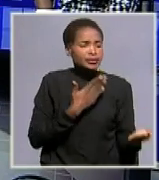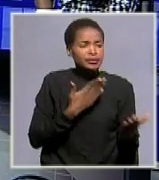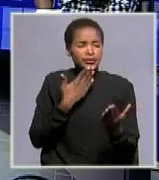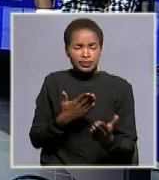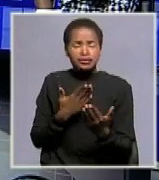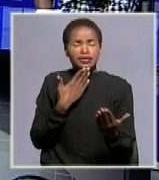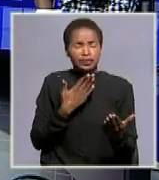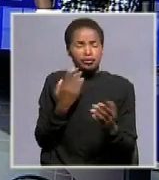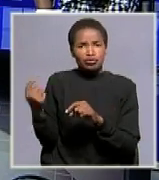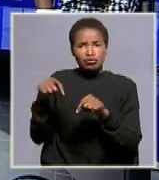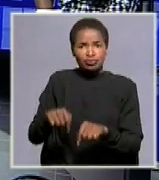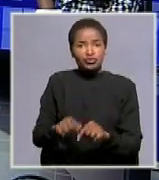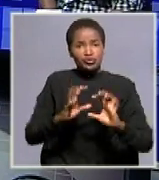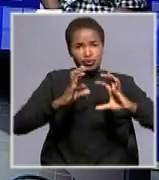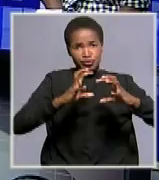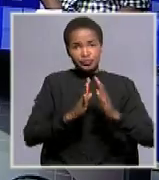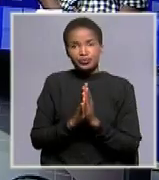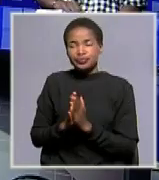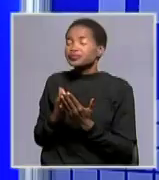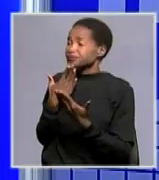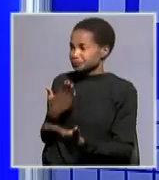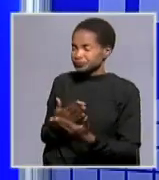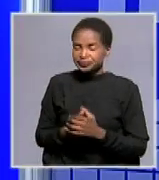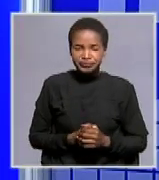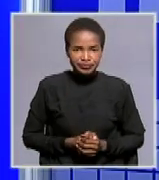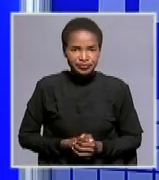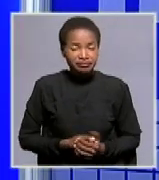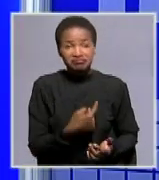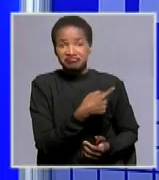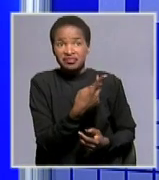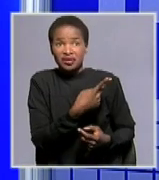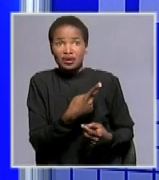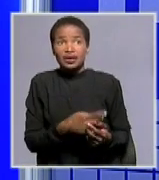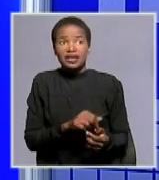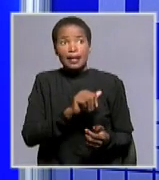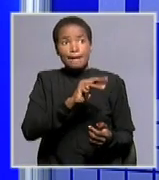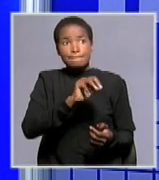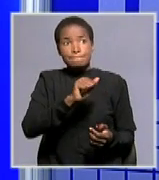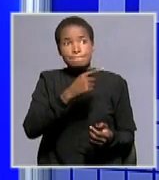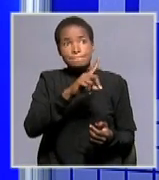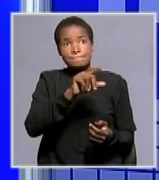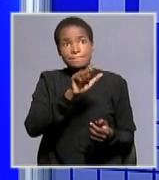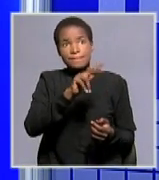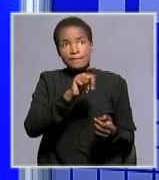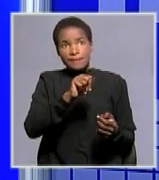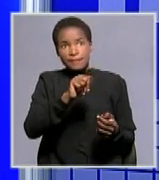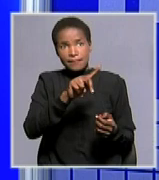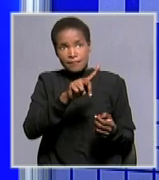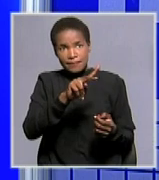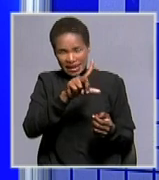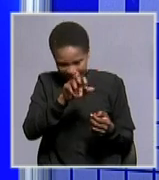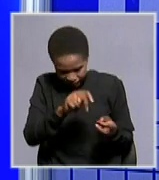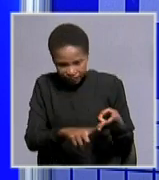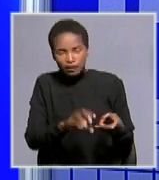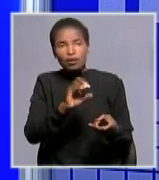management thank you for joining us on the news thank you thank you and that was martha lena amashili indalilua and arts and media student